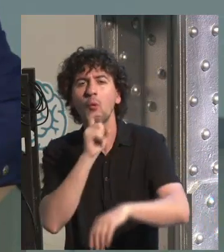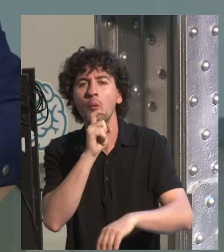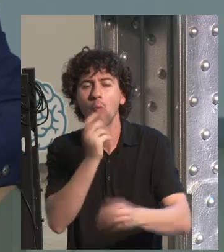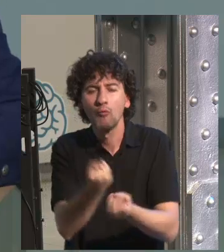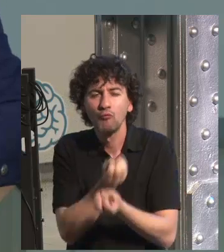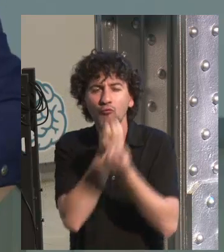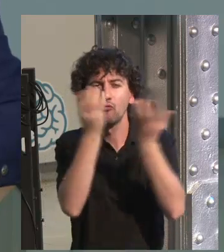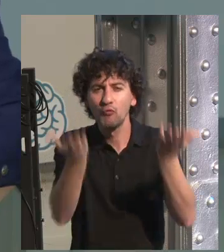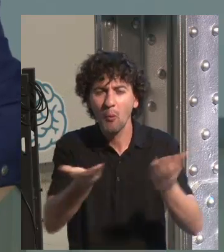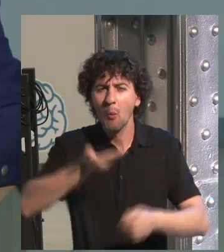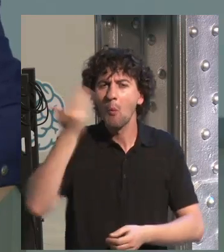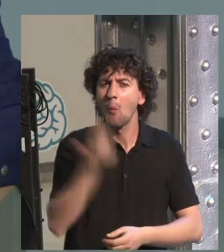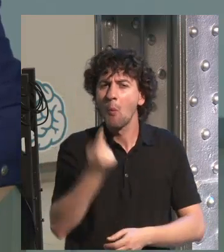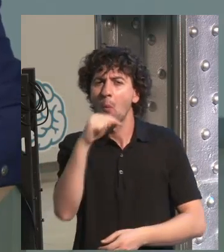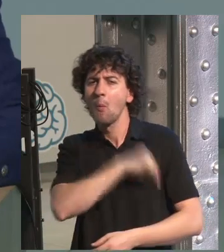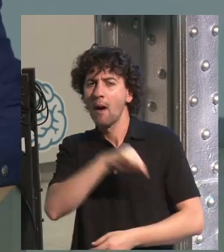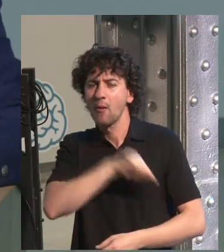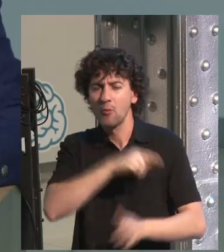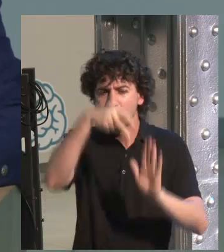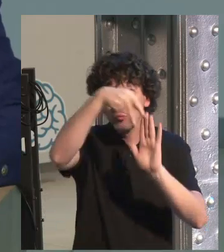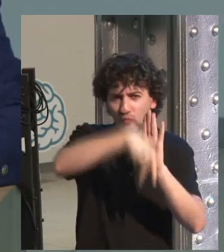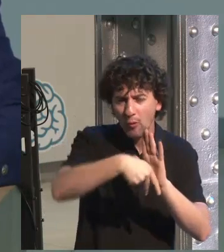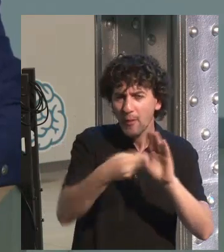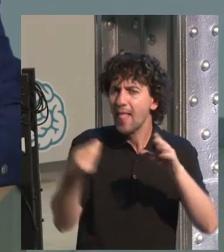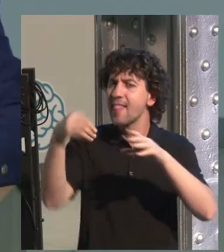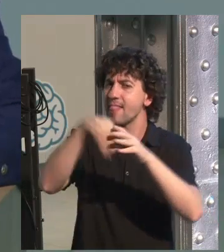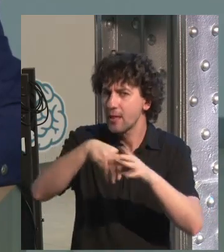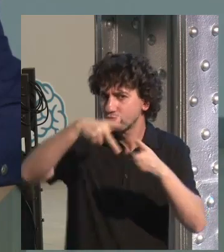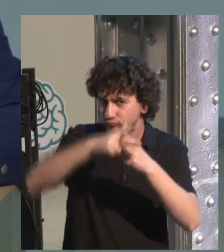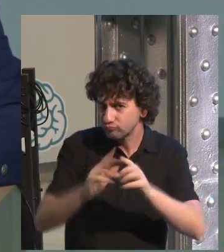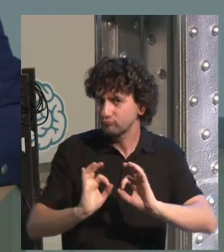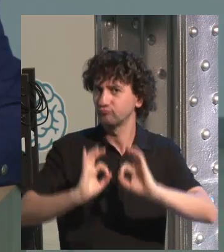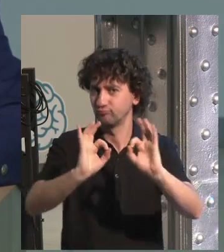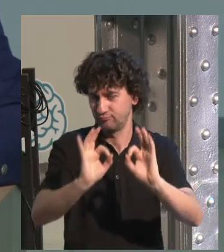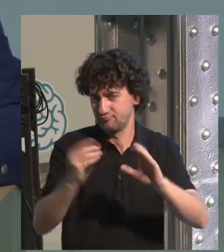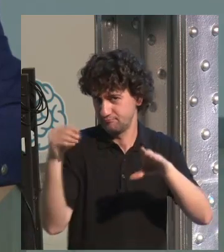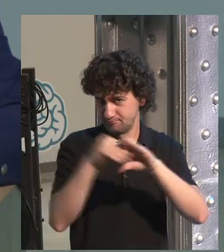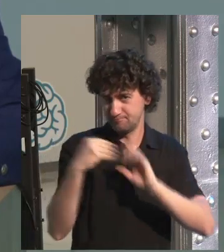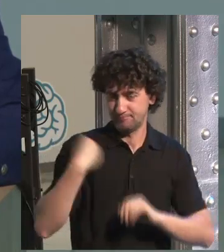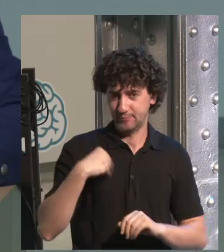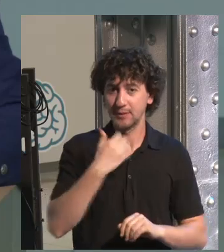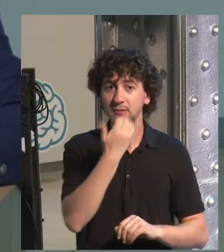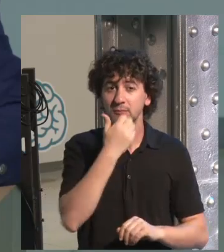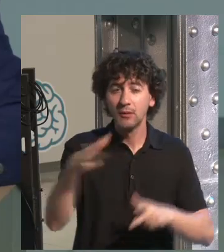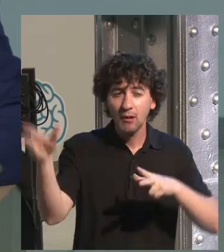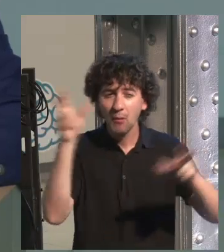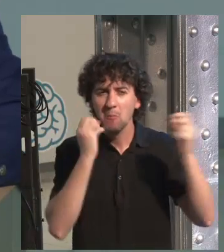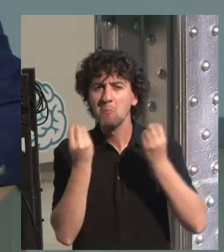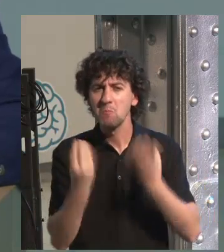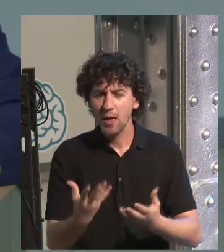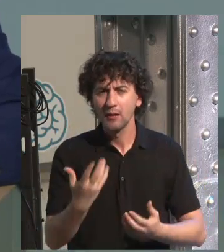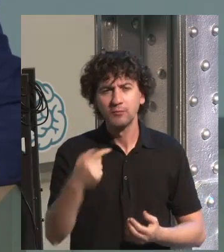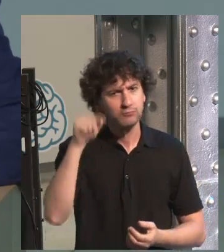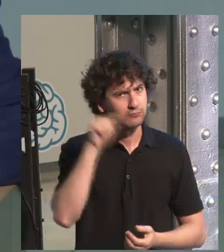teaching and when we try to understand our current universe.